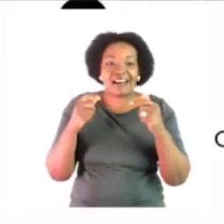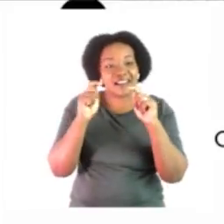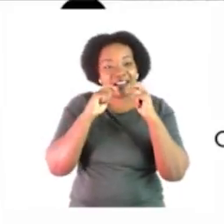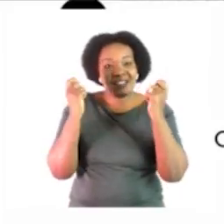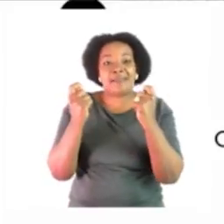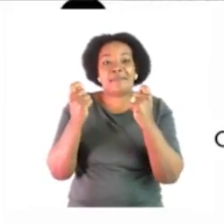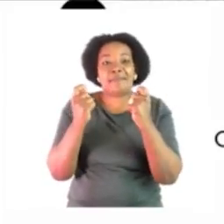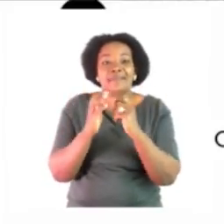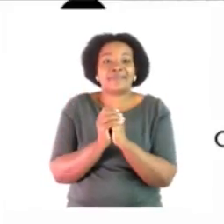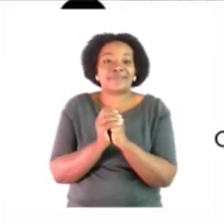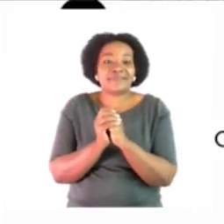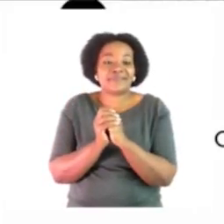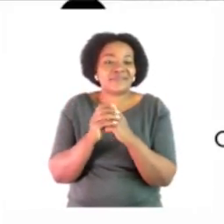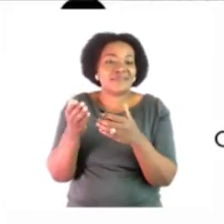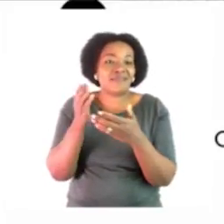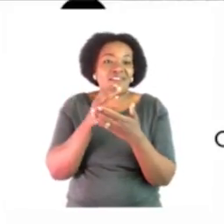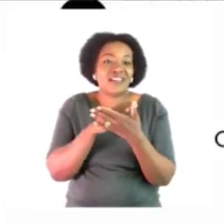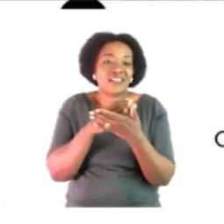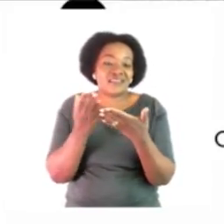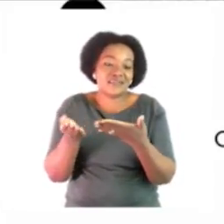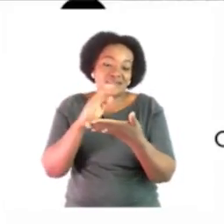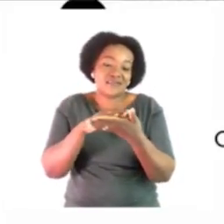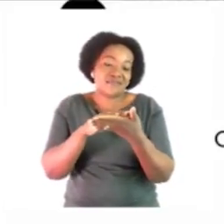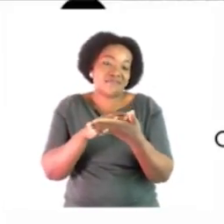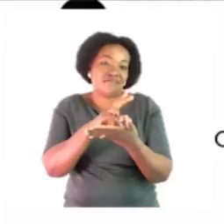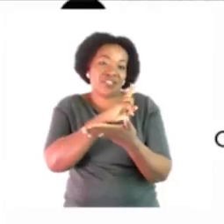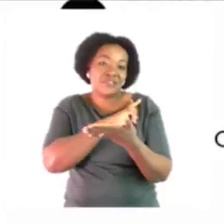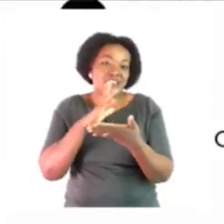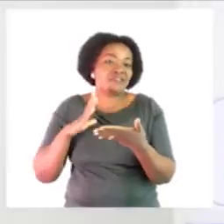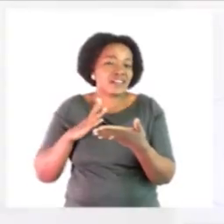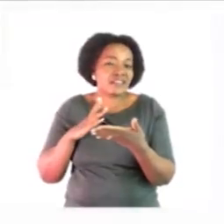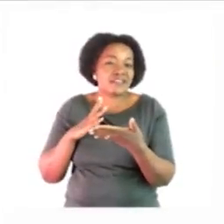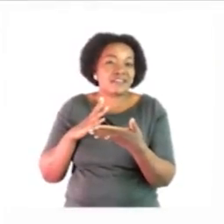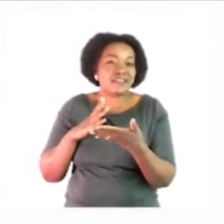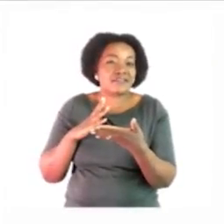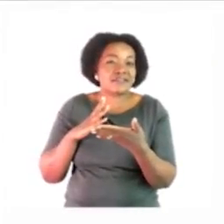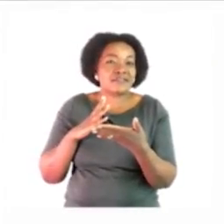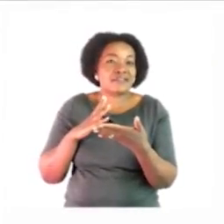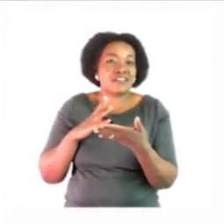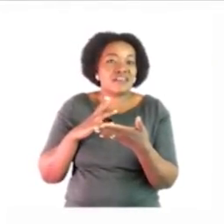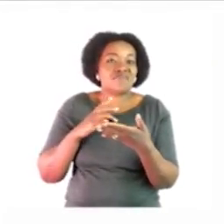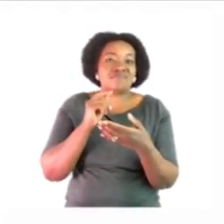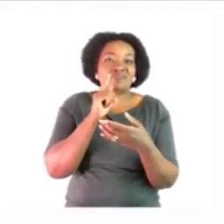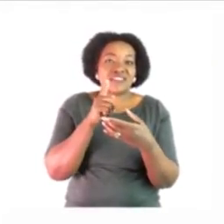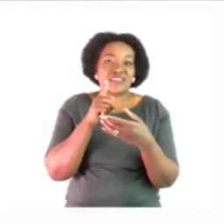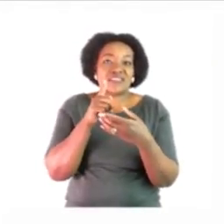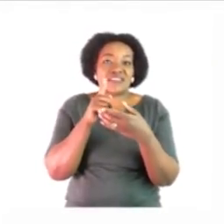if we have to go back to the previous page page 25 there on top